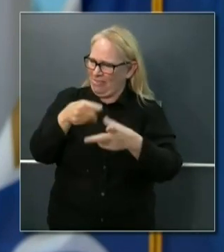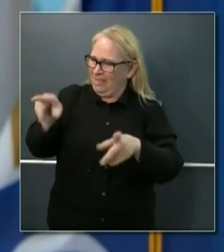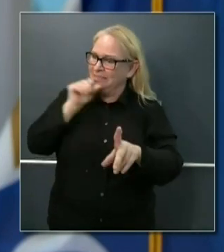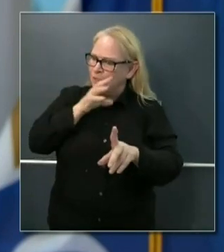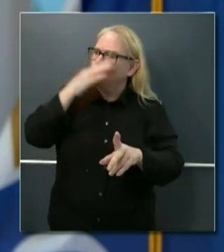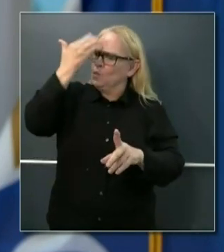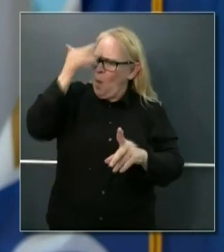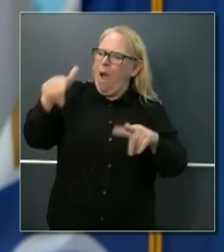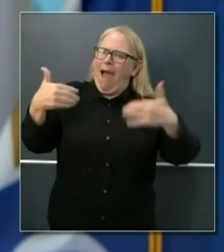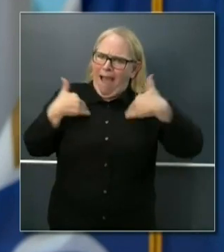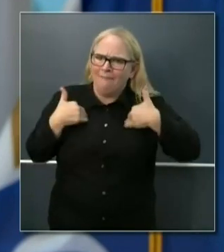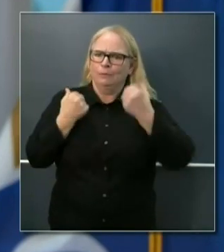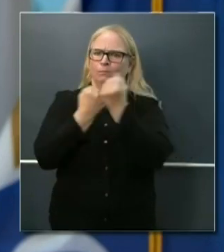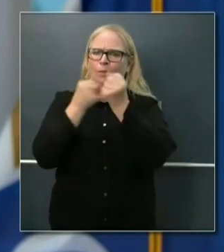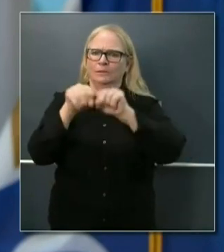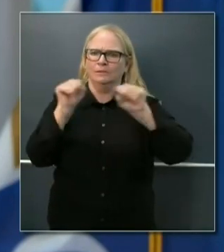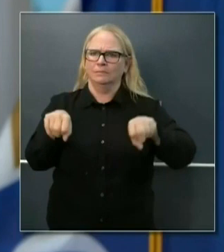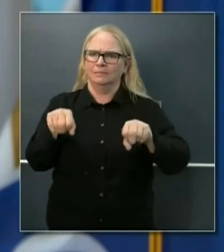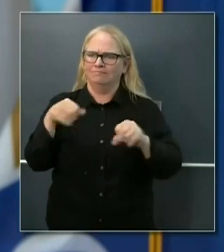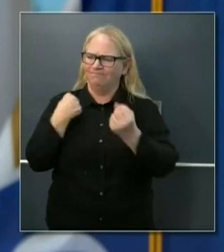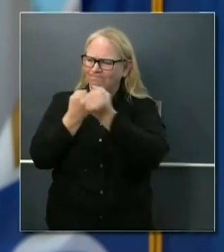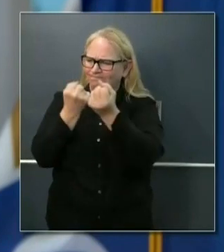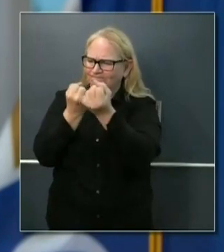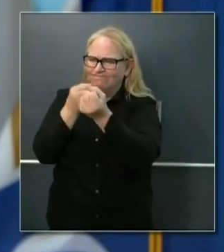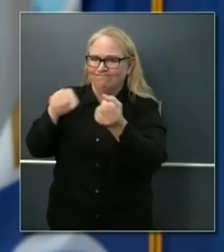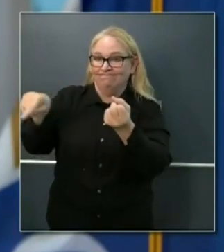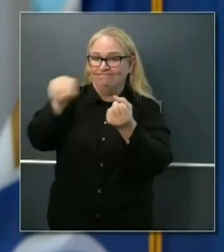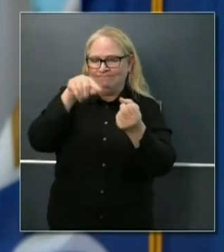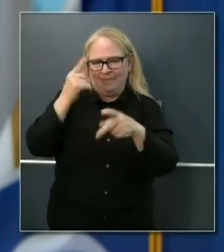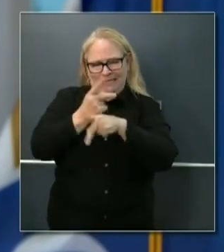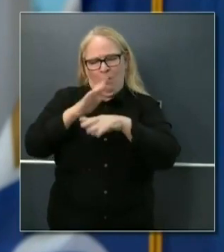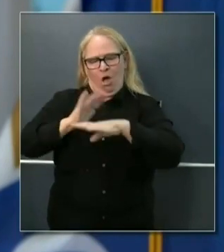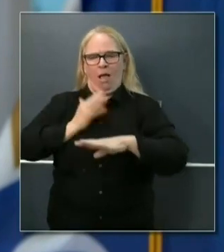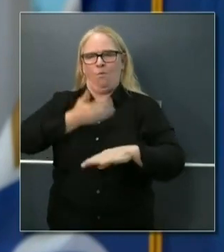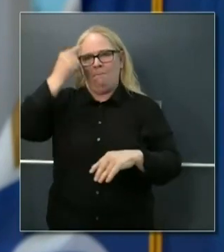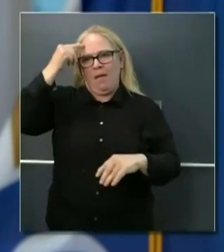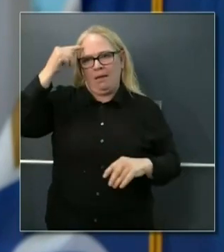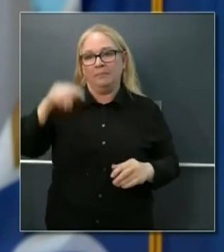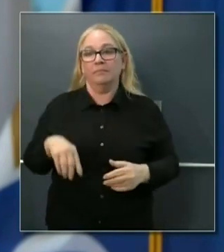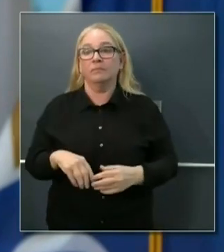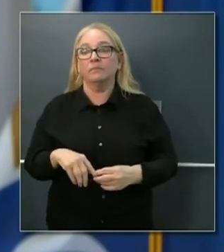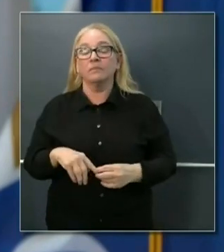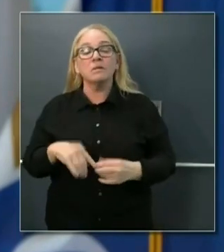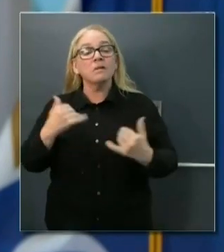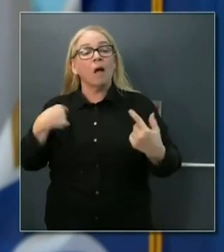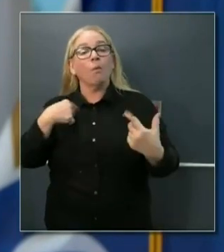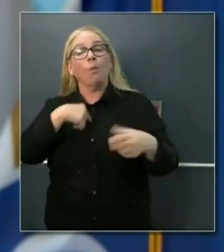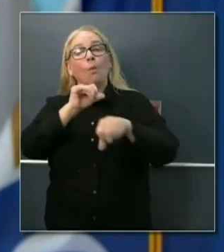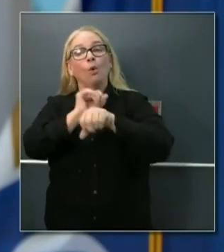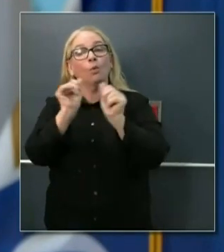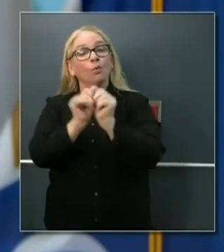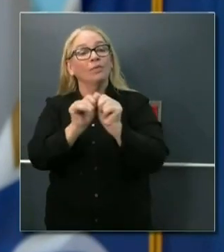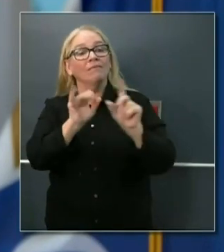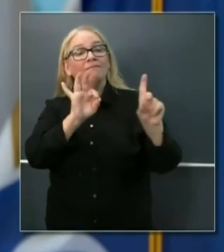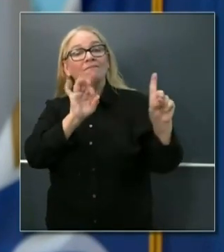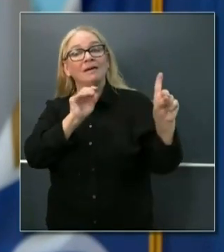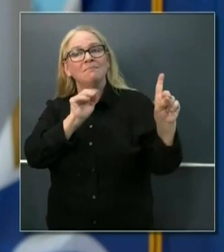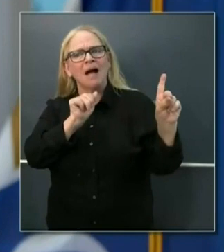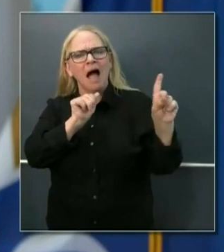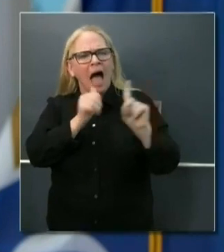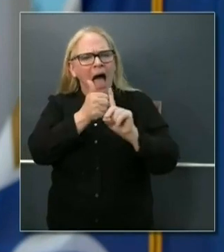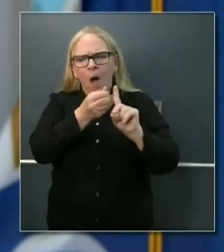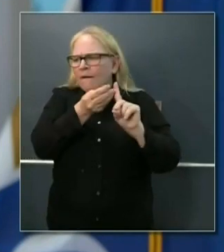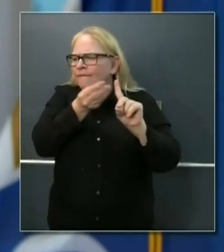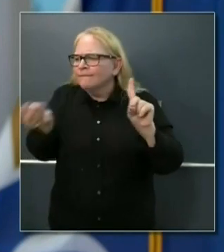mind. And so working with FEMA on ways to provide nutritious meals to our seniors, to get them delivered, but